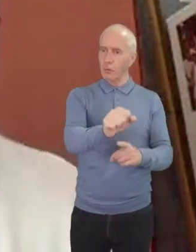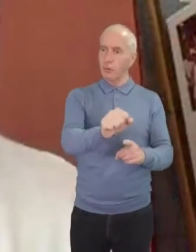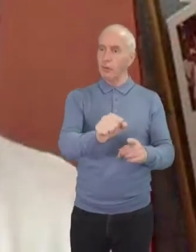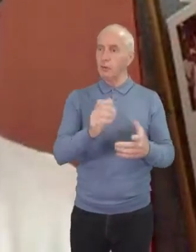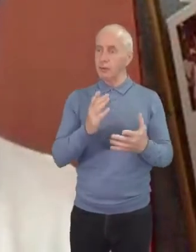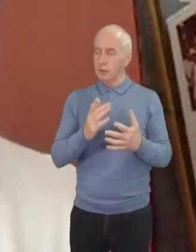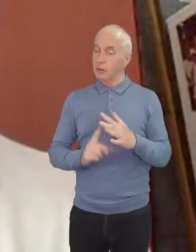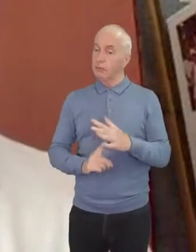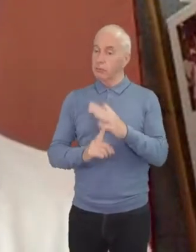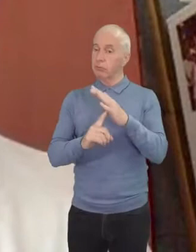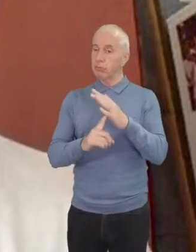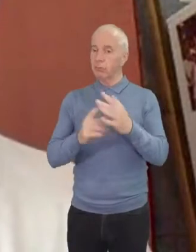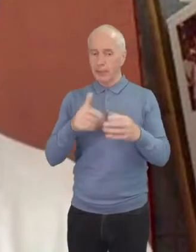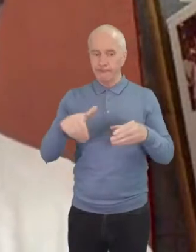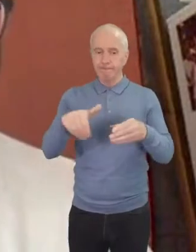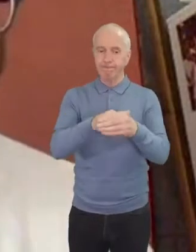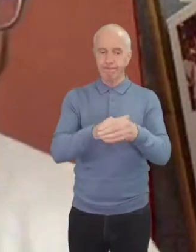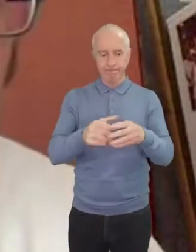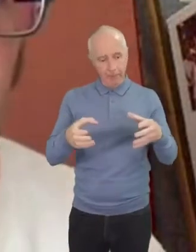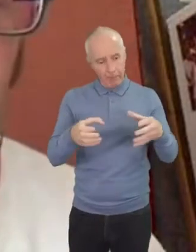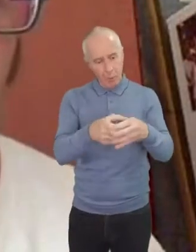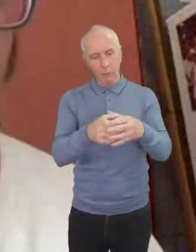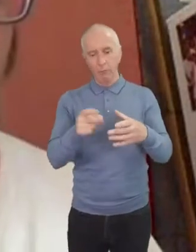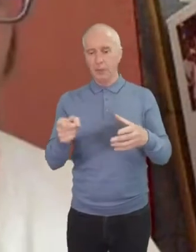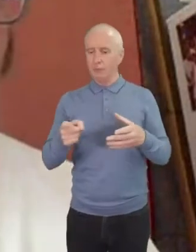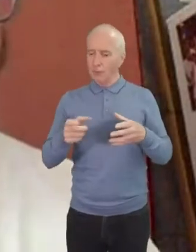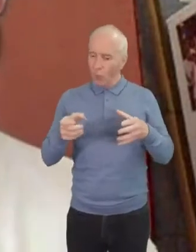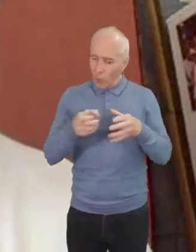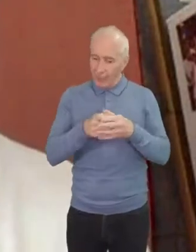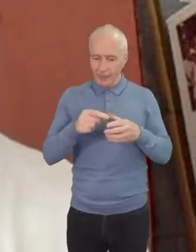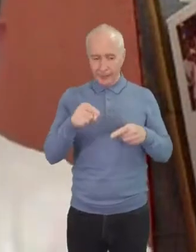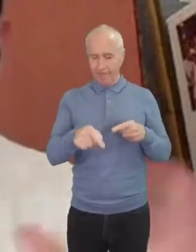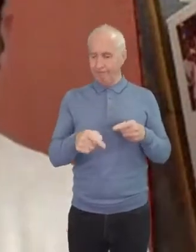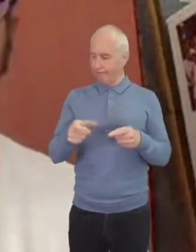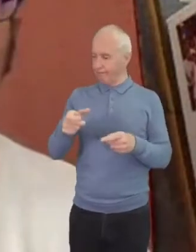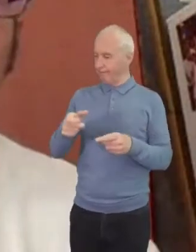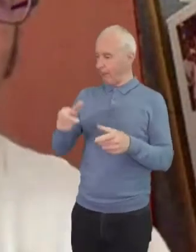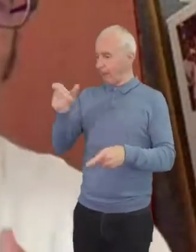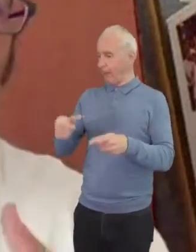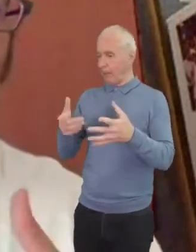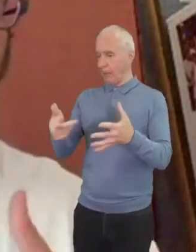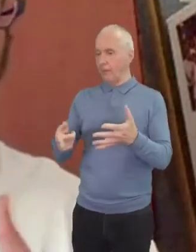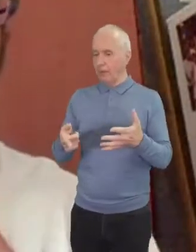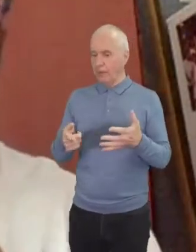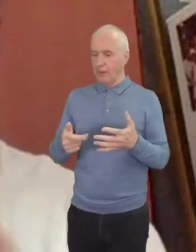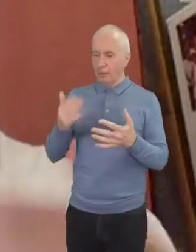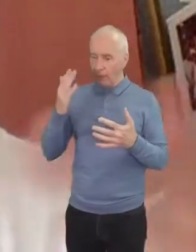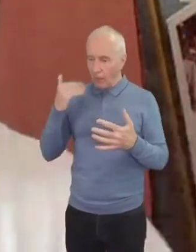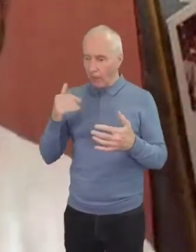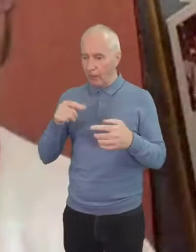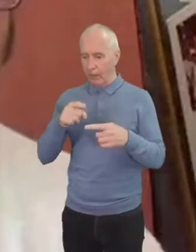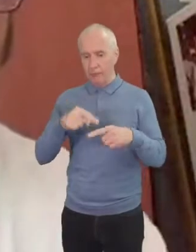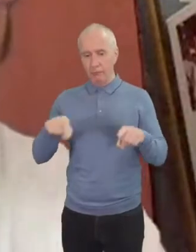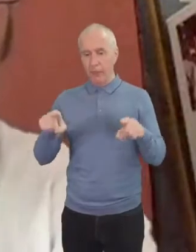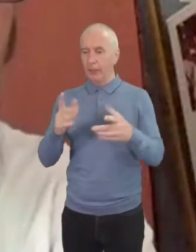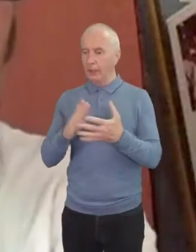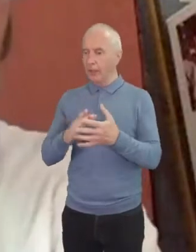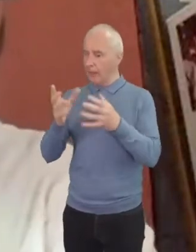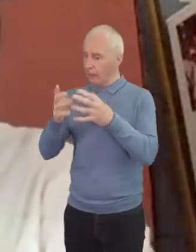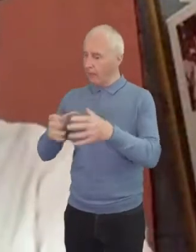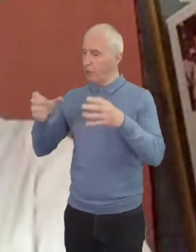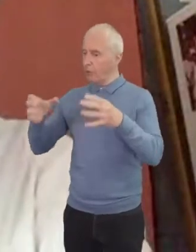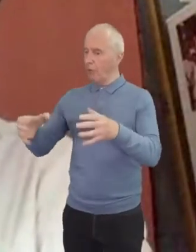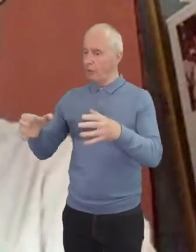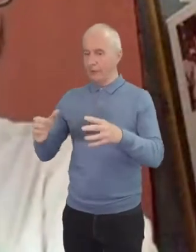organizations um that are led by people of color and that are not just multicultural but that are a majority non